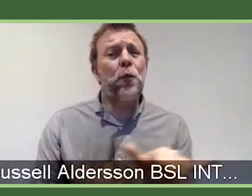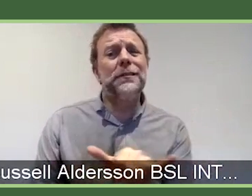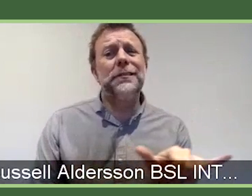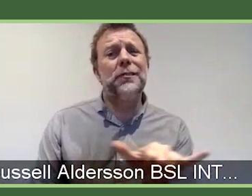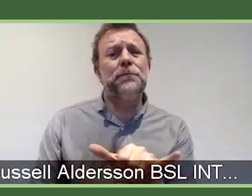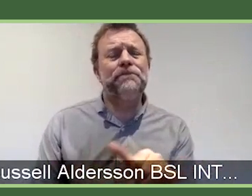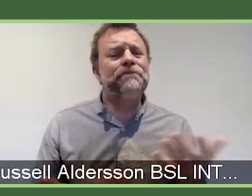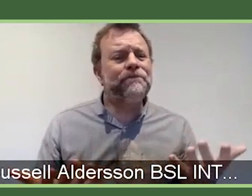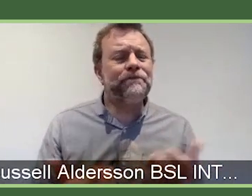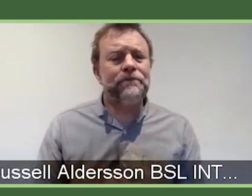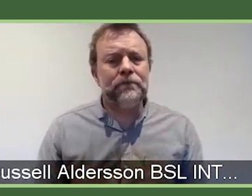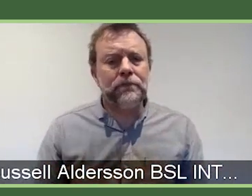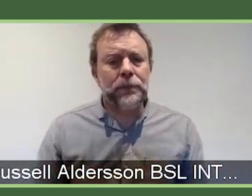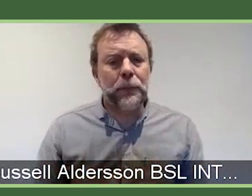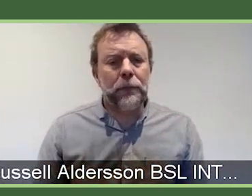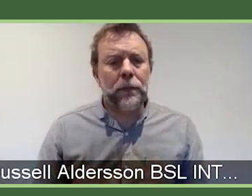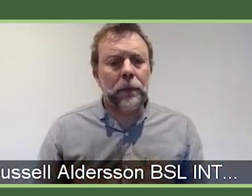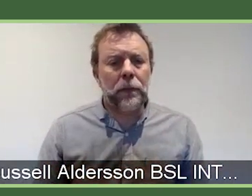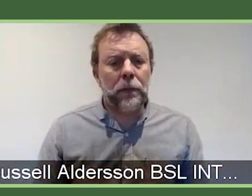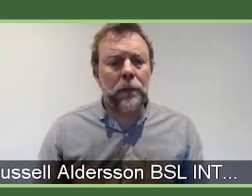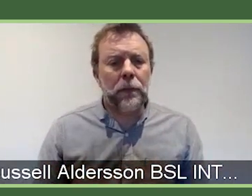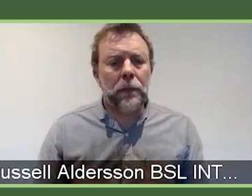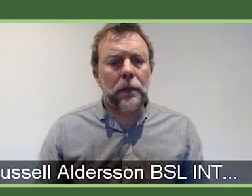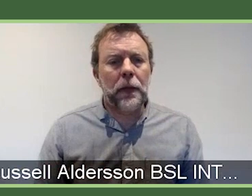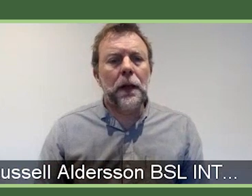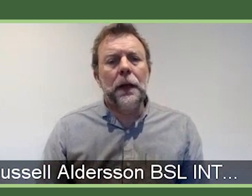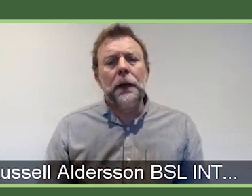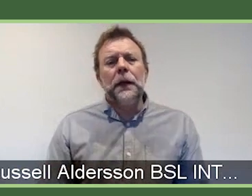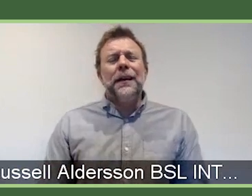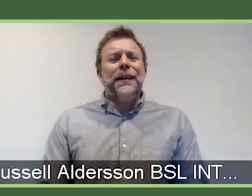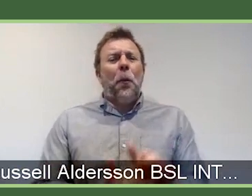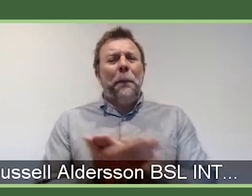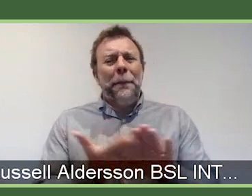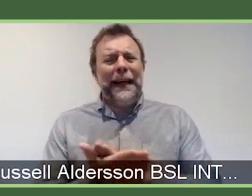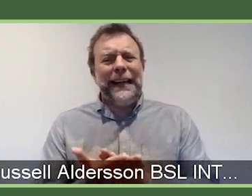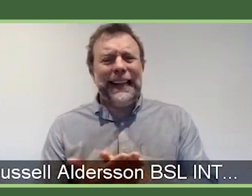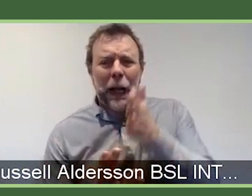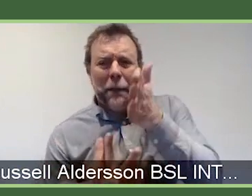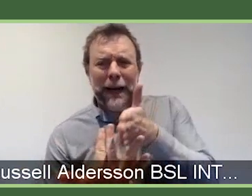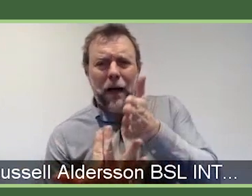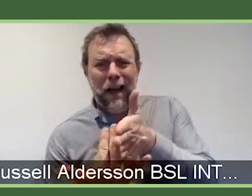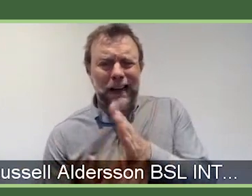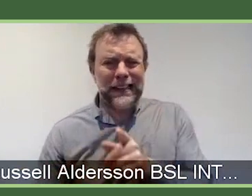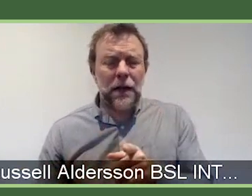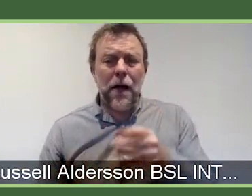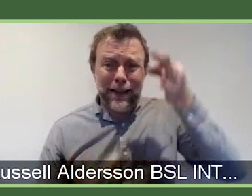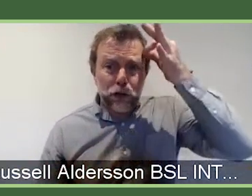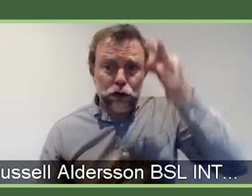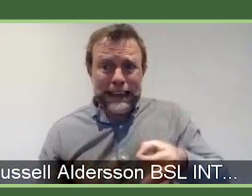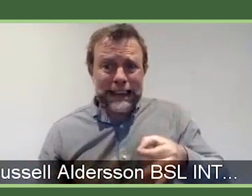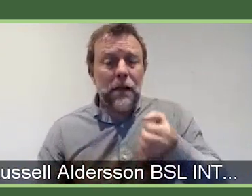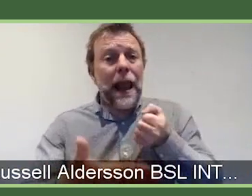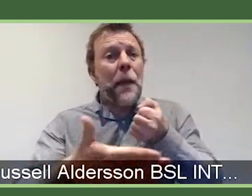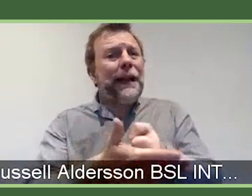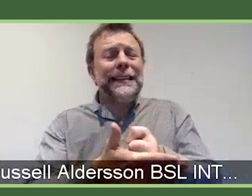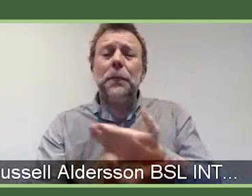I mean, it depends what we mean by fall between. We don't have strict time limits. So,